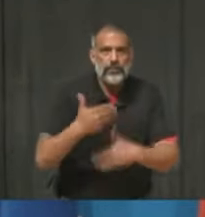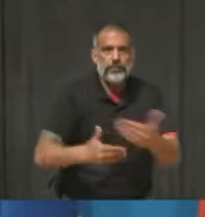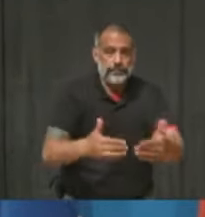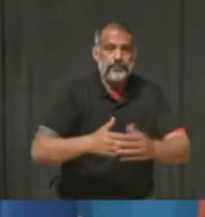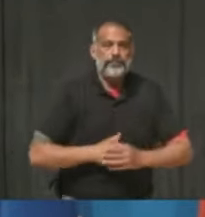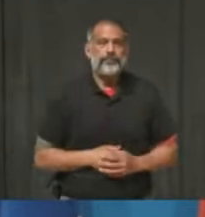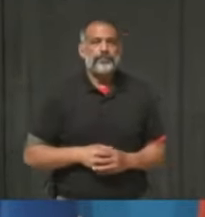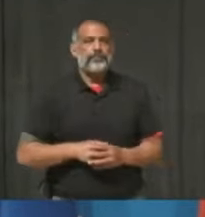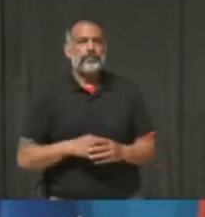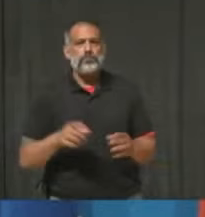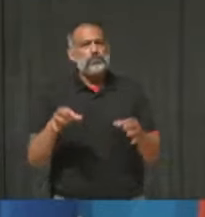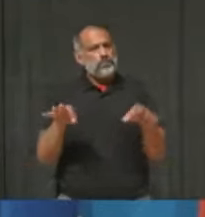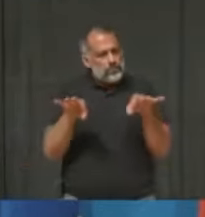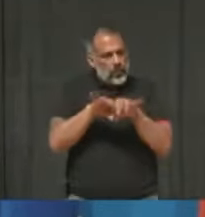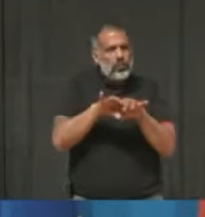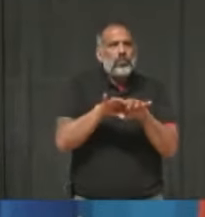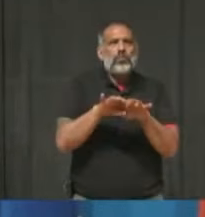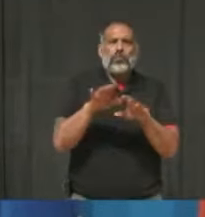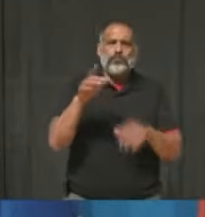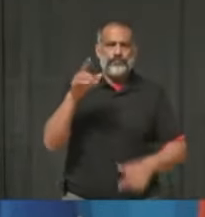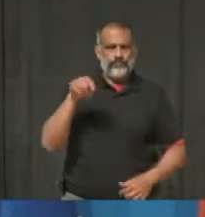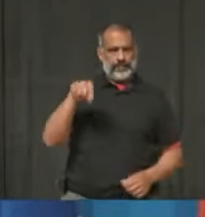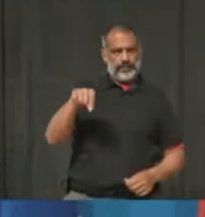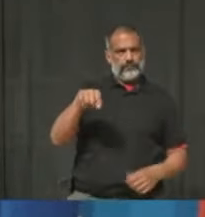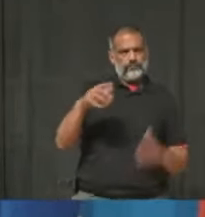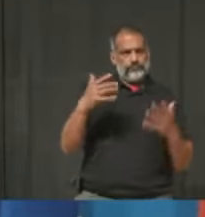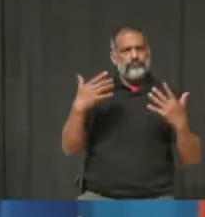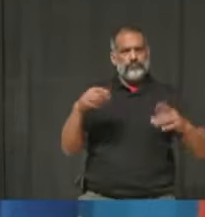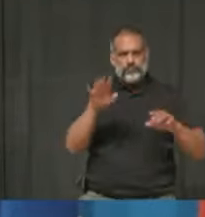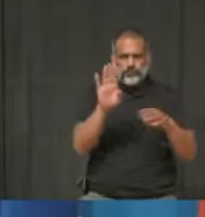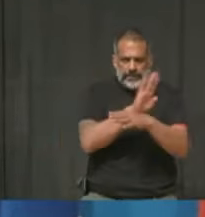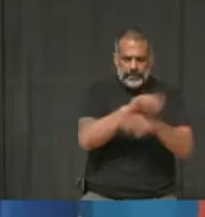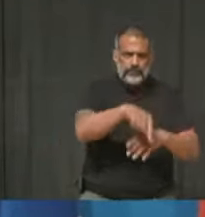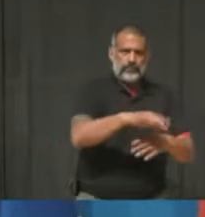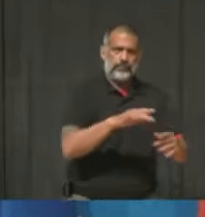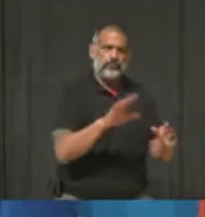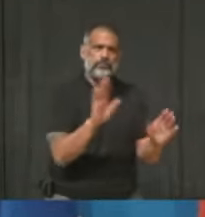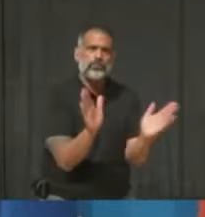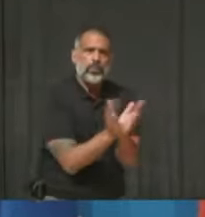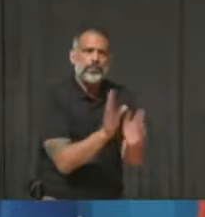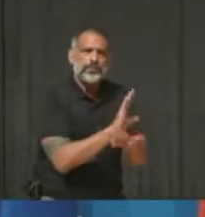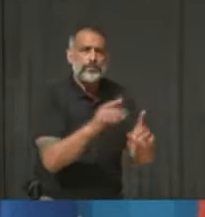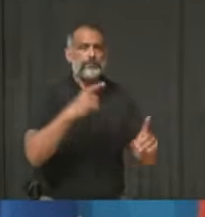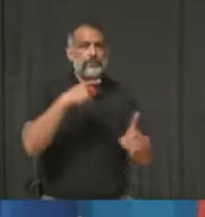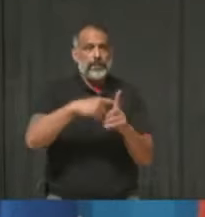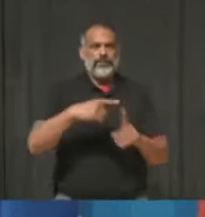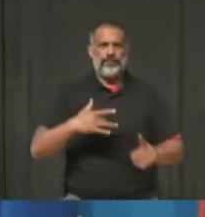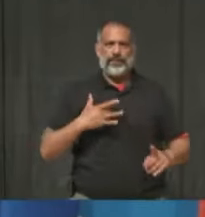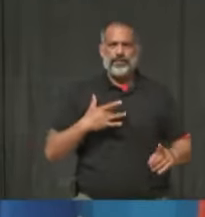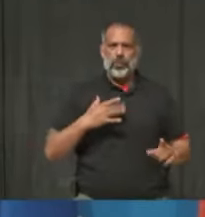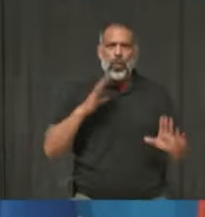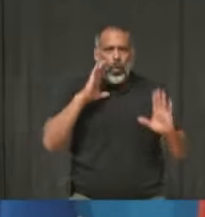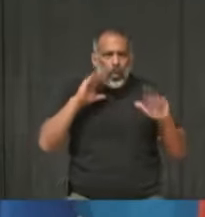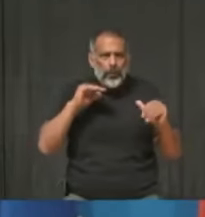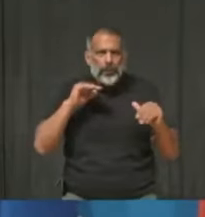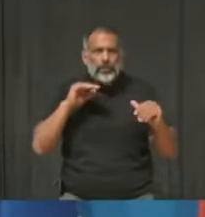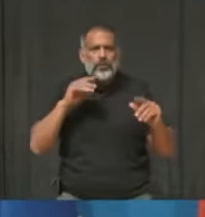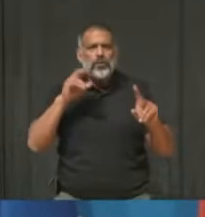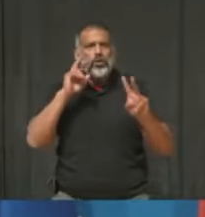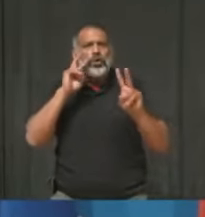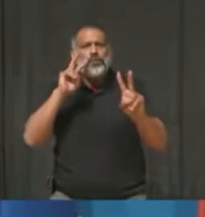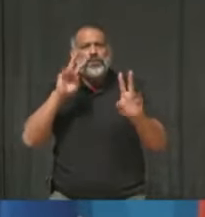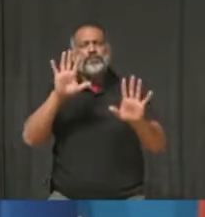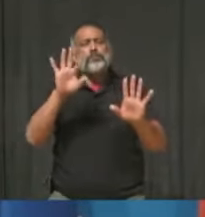so important for practical reasons, but it also gives people hope. Hope that all of our hard work is